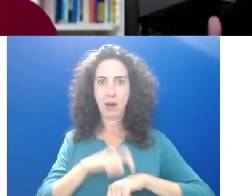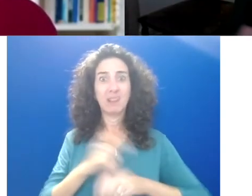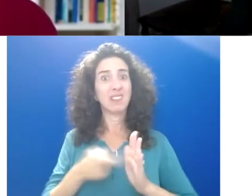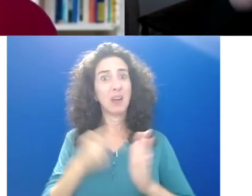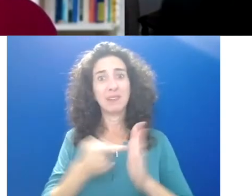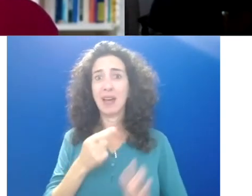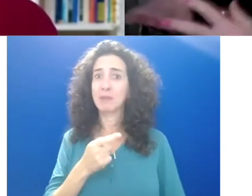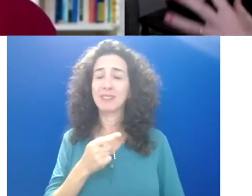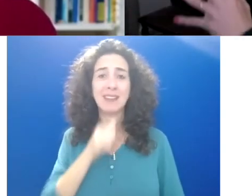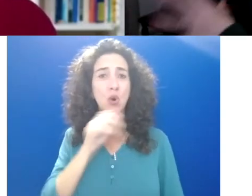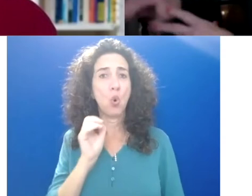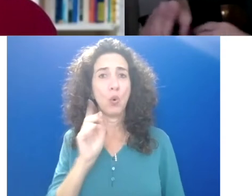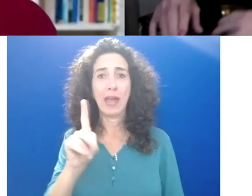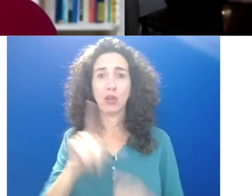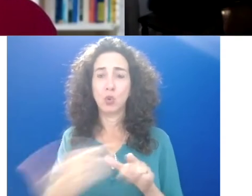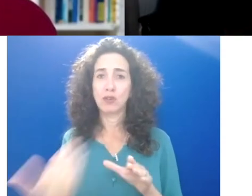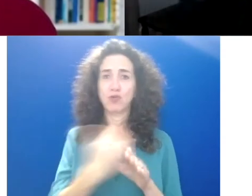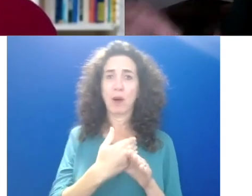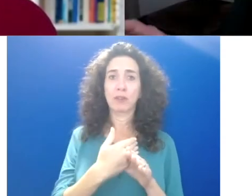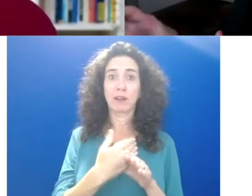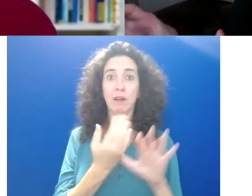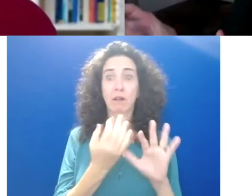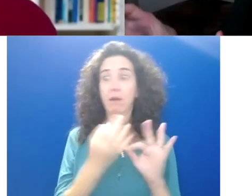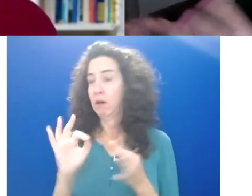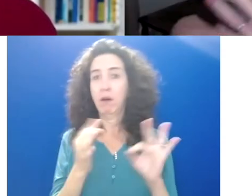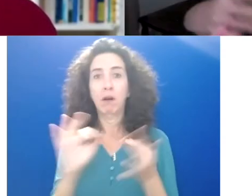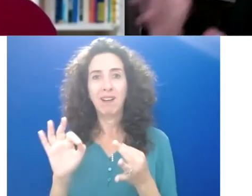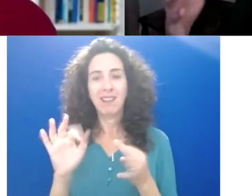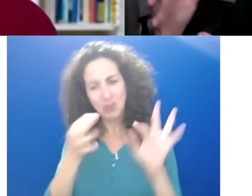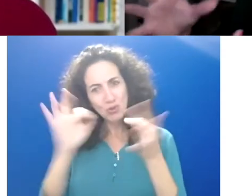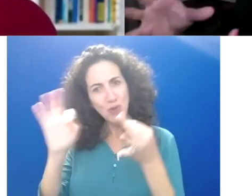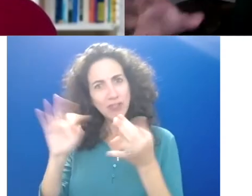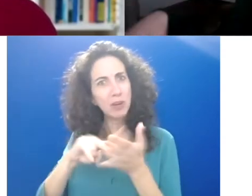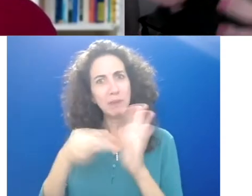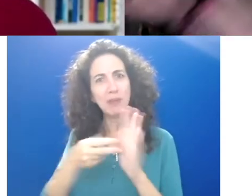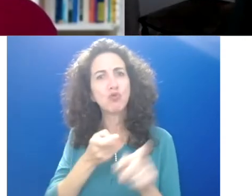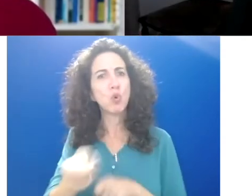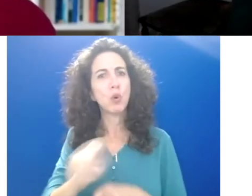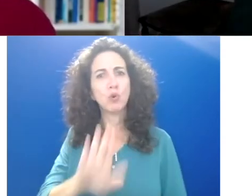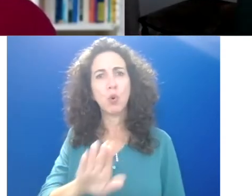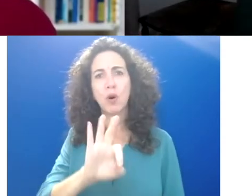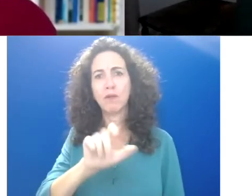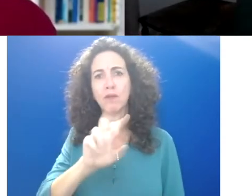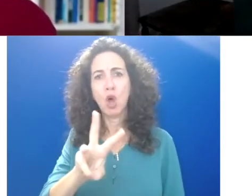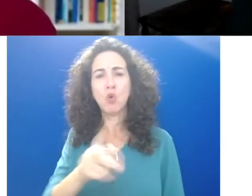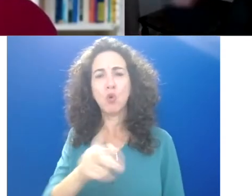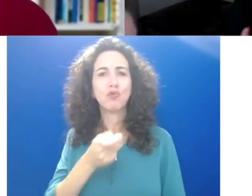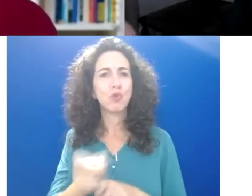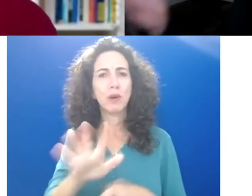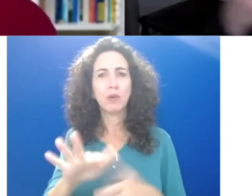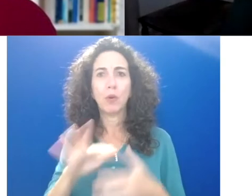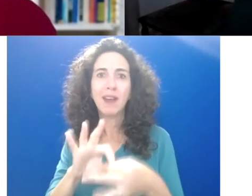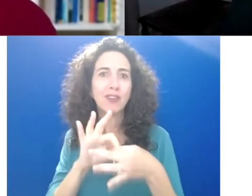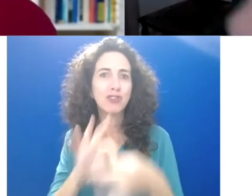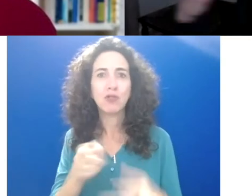distraction is anything that distracts us means we can't be in flow and we won't be as connected. And if you're not in flow, you can't have fun. And that's